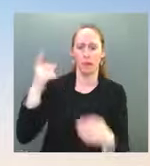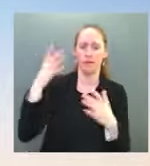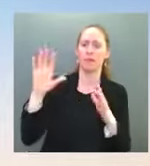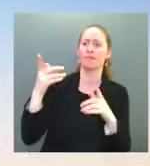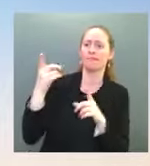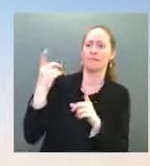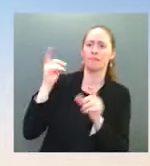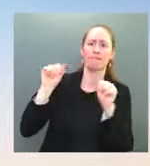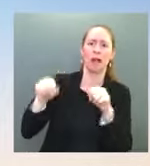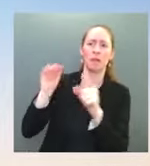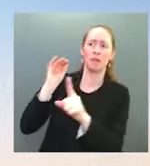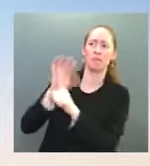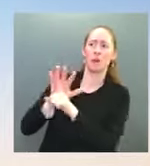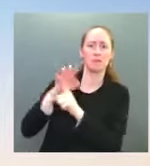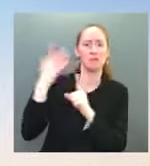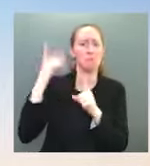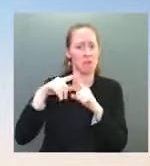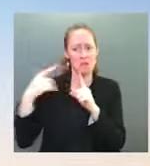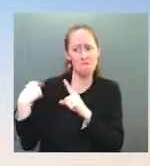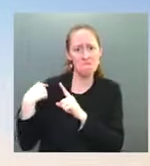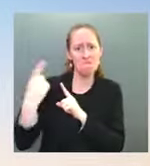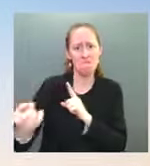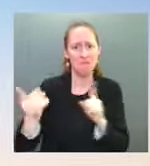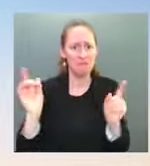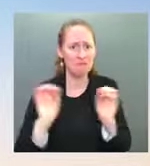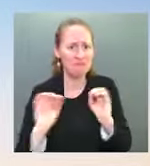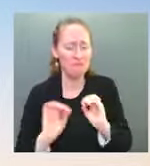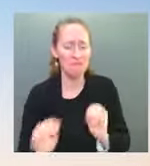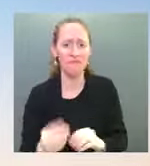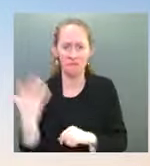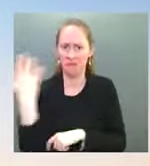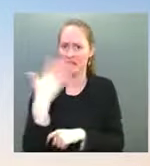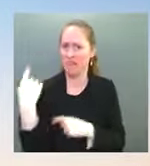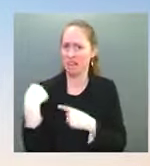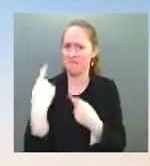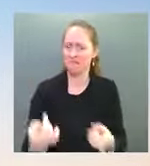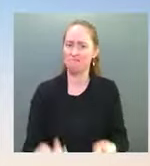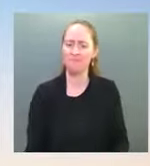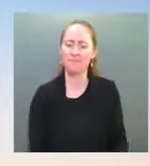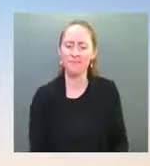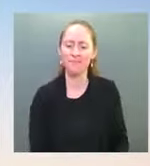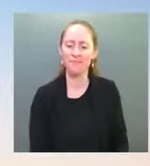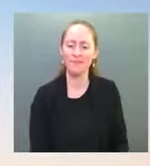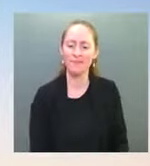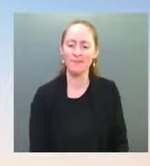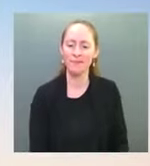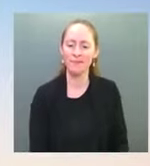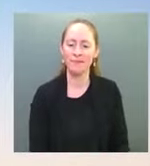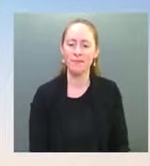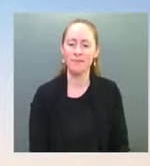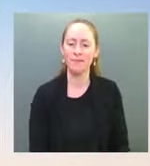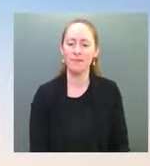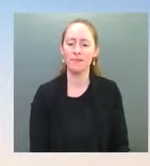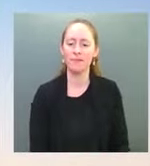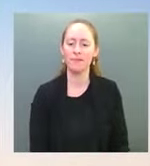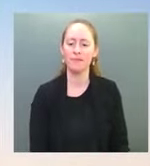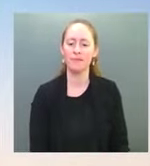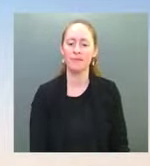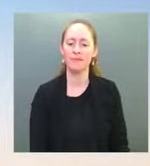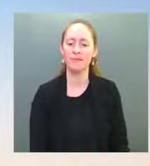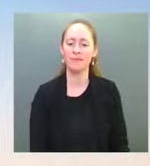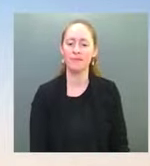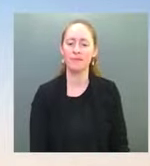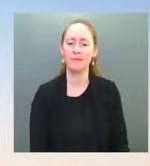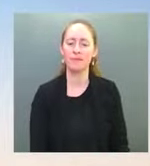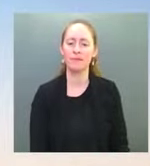Pakistan's Prime Minister Iran Khan was proposed this weekend following a no-confidence vote in parliament. What is the administration's reaction to those